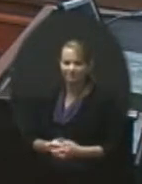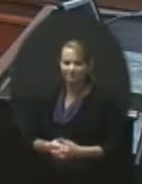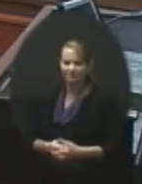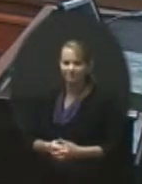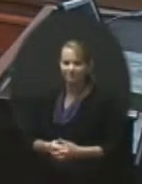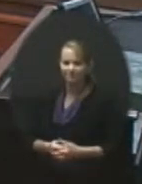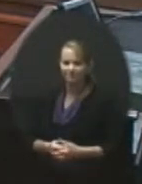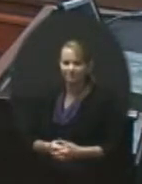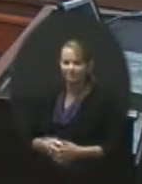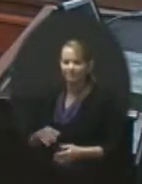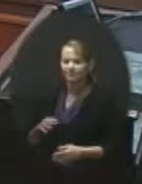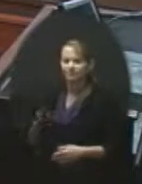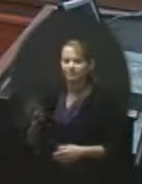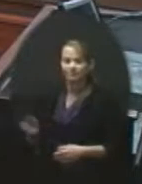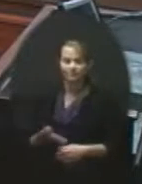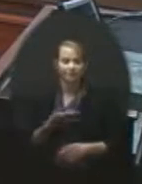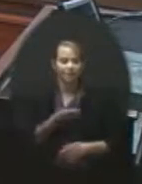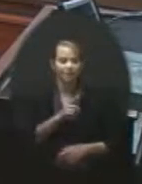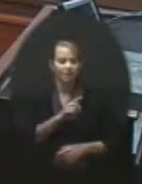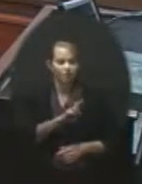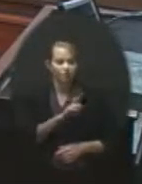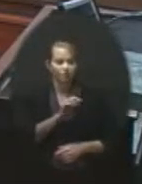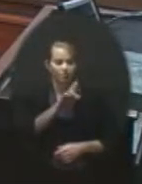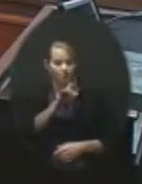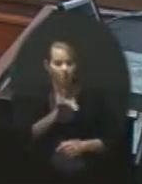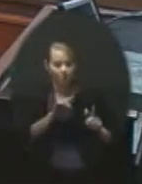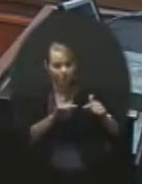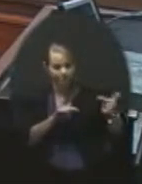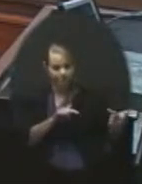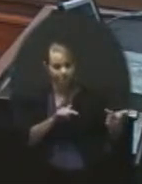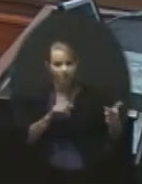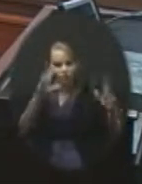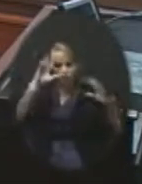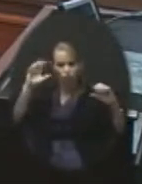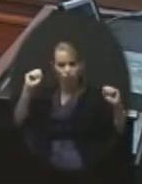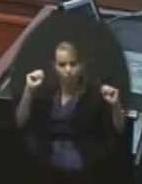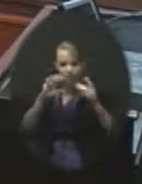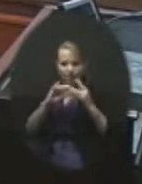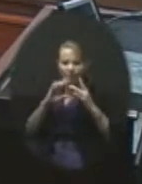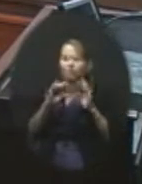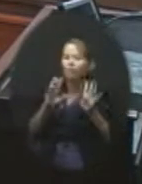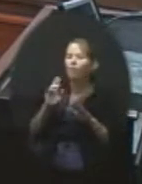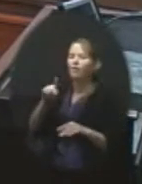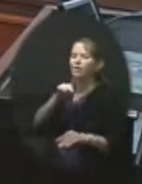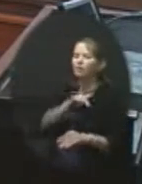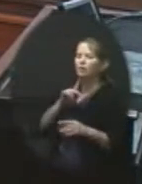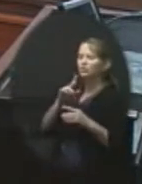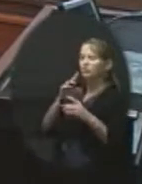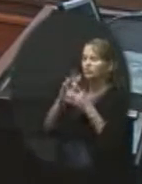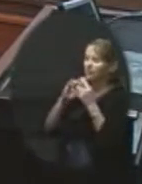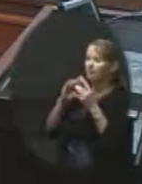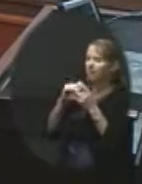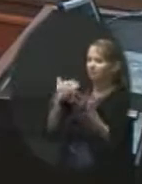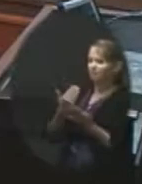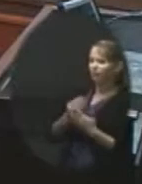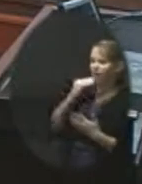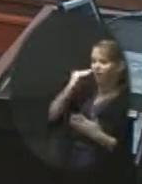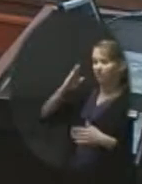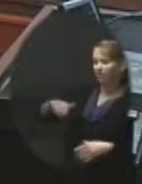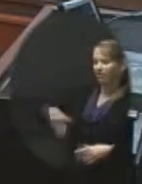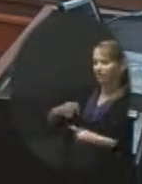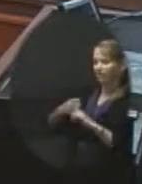Dr. Berry, you're on. Just a few comments. Personal comment. I got home late last night from a meeting out in Salina, Kansas.